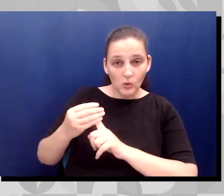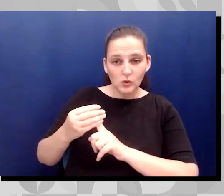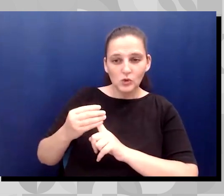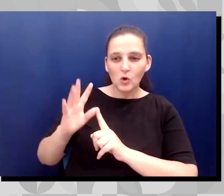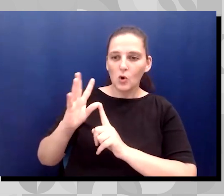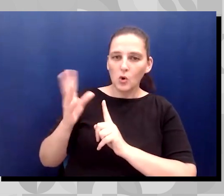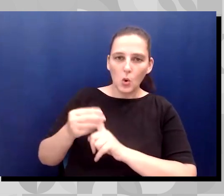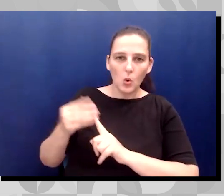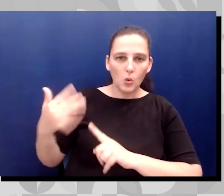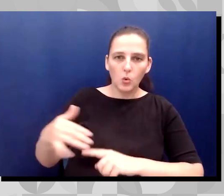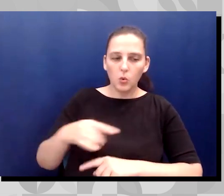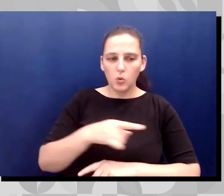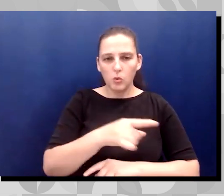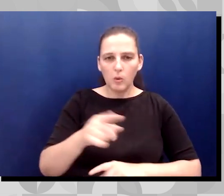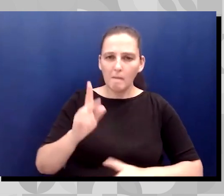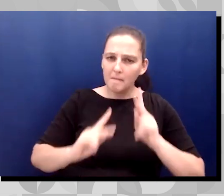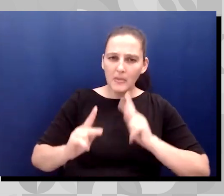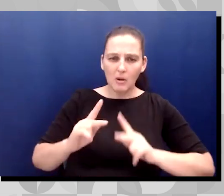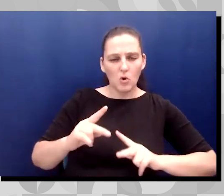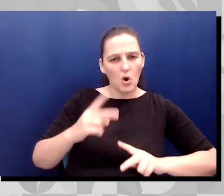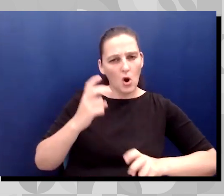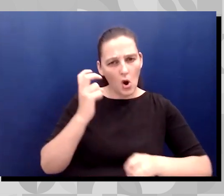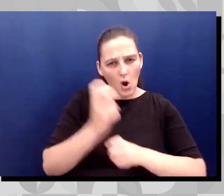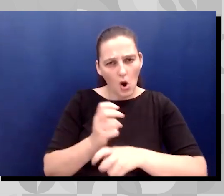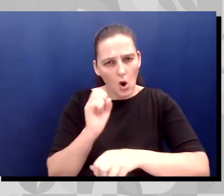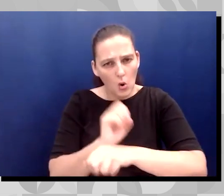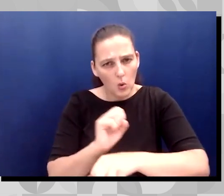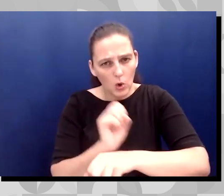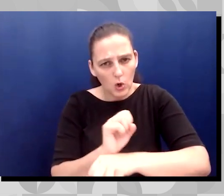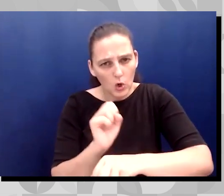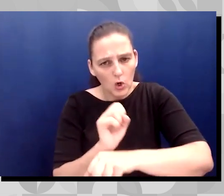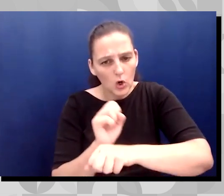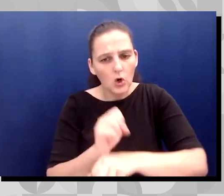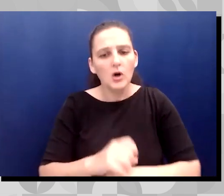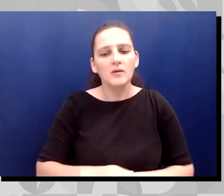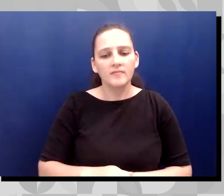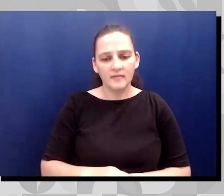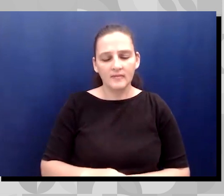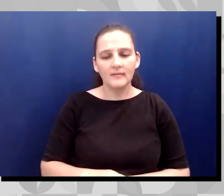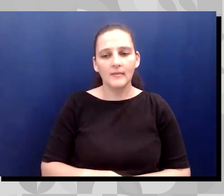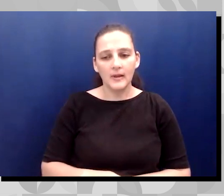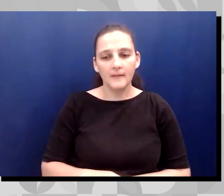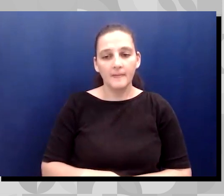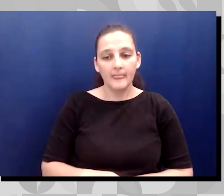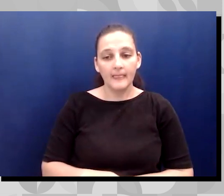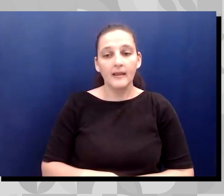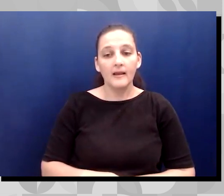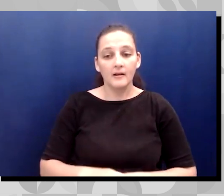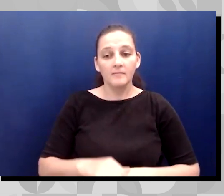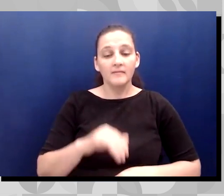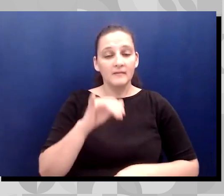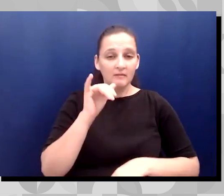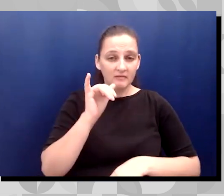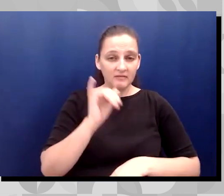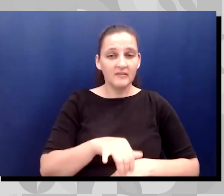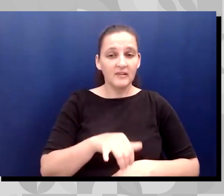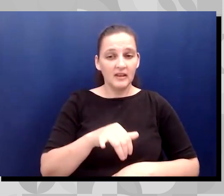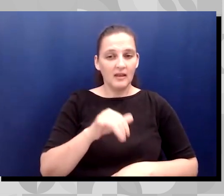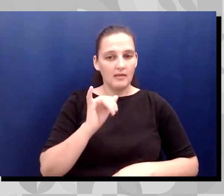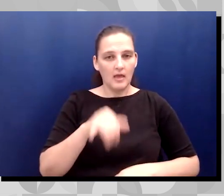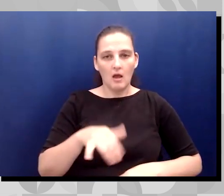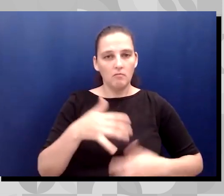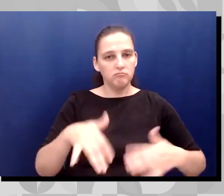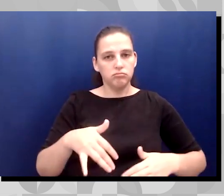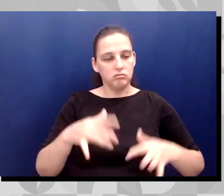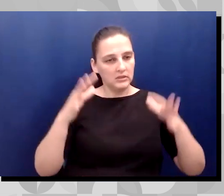and that was something that was definitely instilled in me.